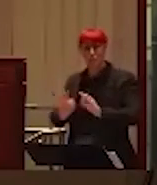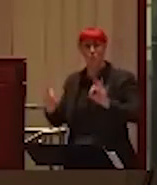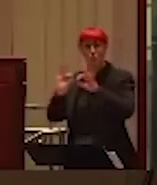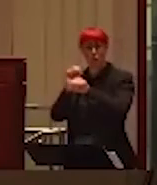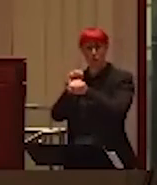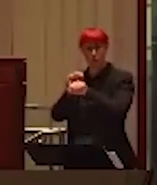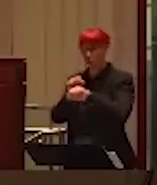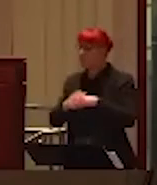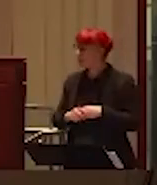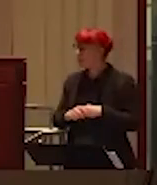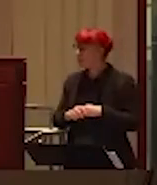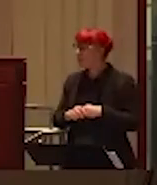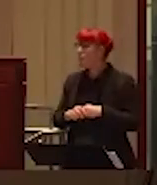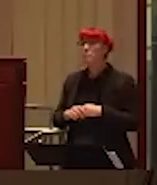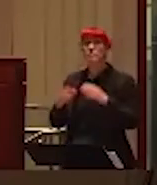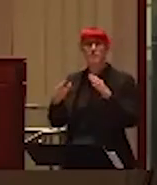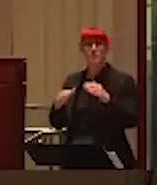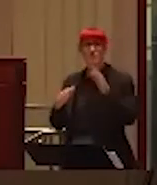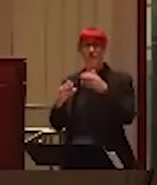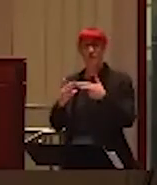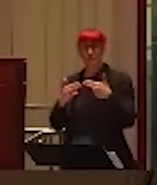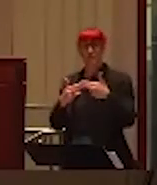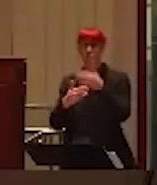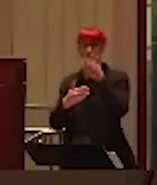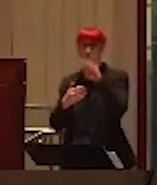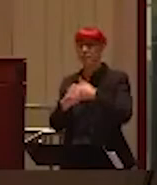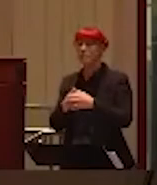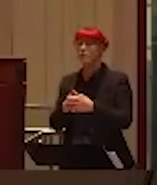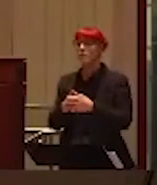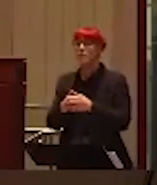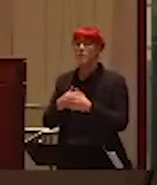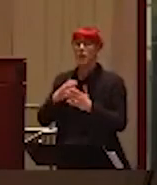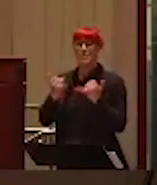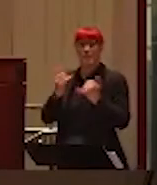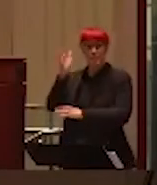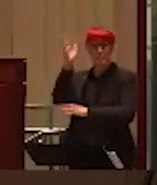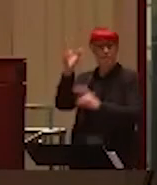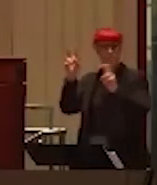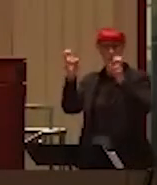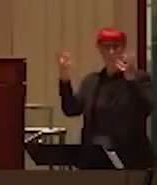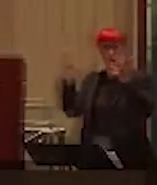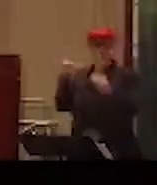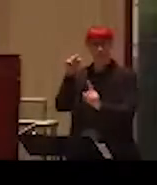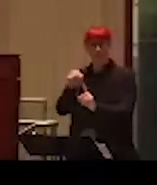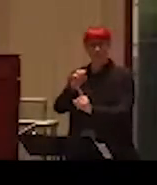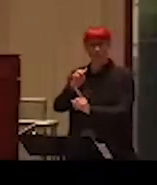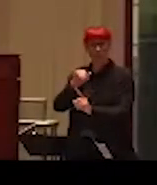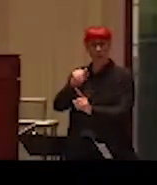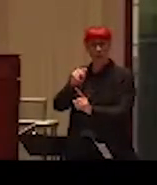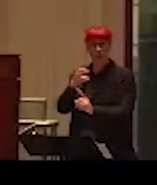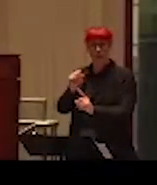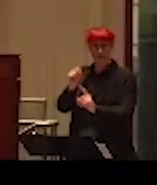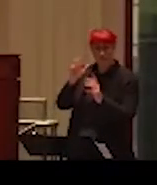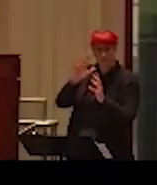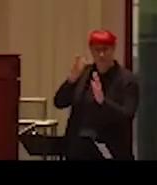like actually, yeah, yeah. So this is my lecture today. It focuses on myths and facts about men's